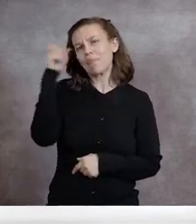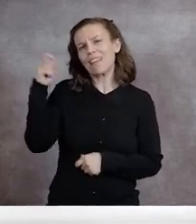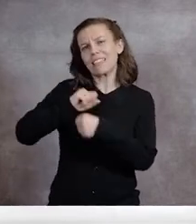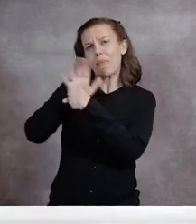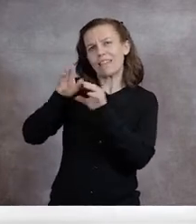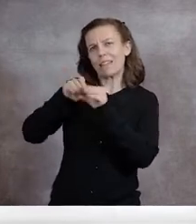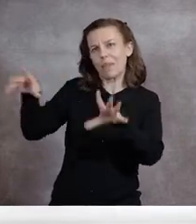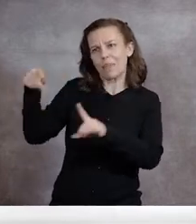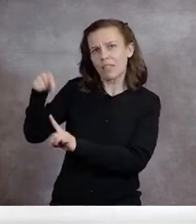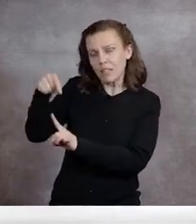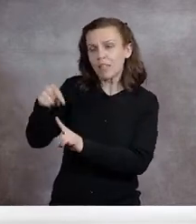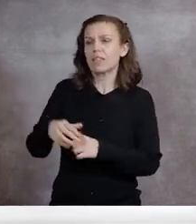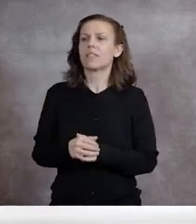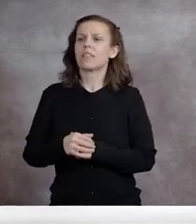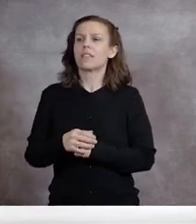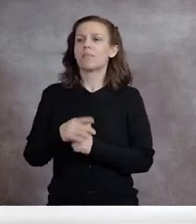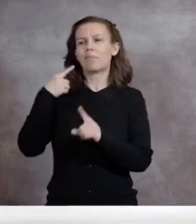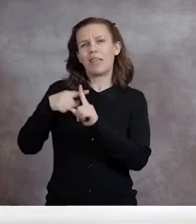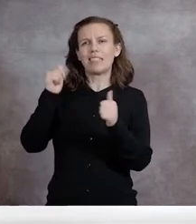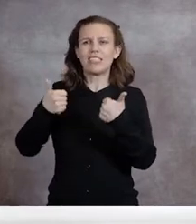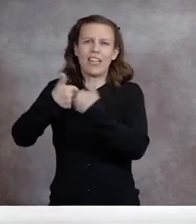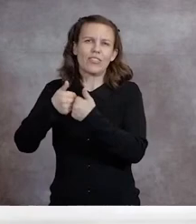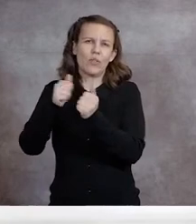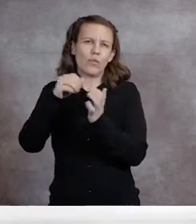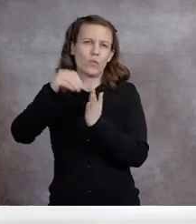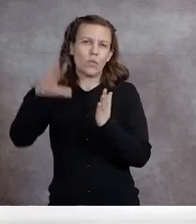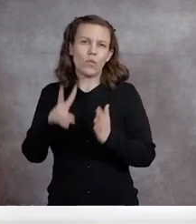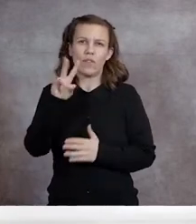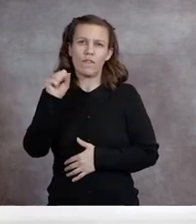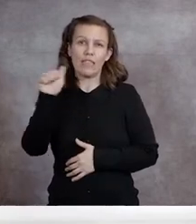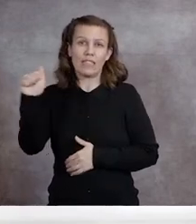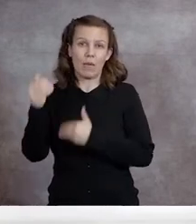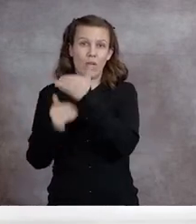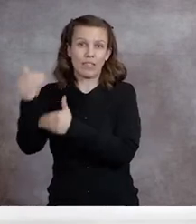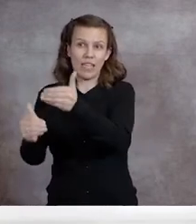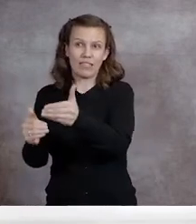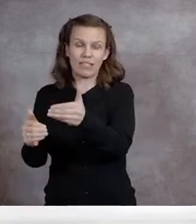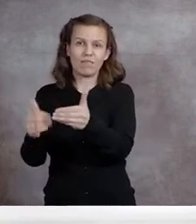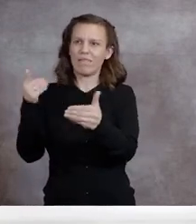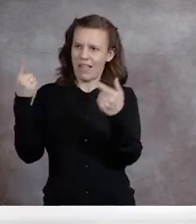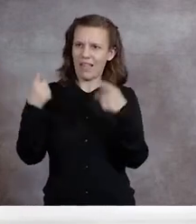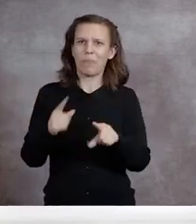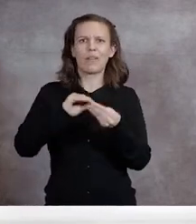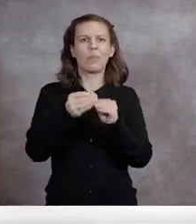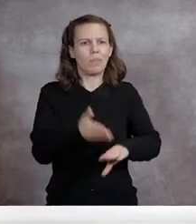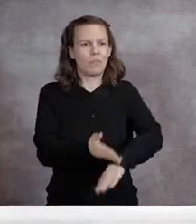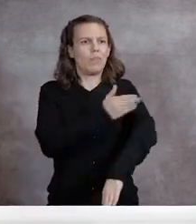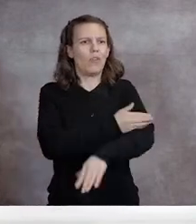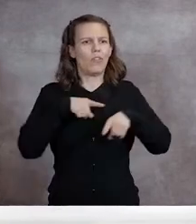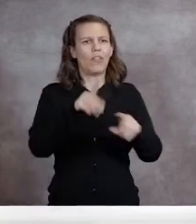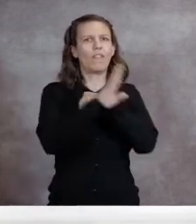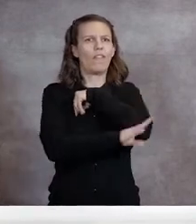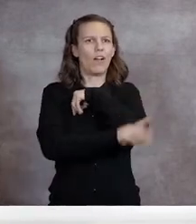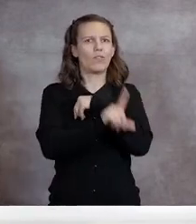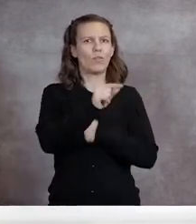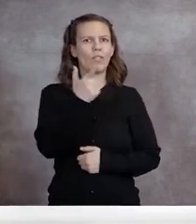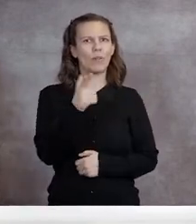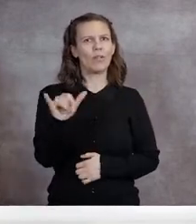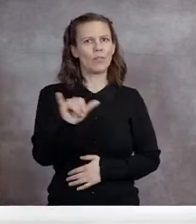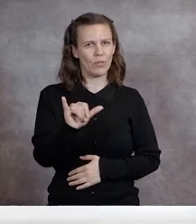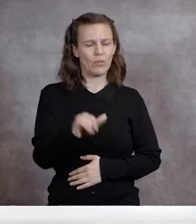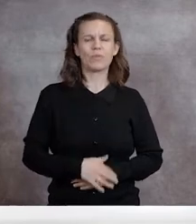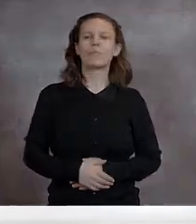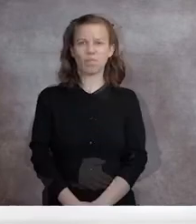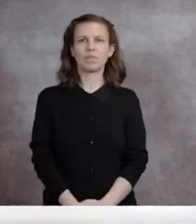significant declines in 2020 due to the pandemic and challenges with the student visa process, also improved in fall